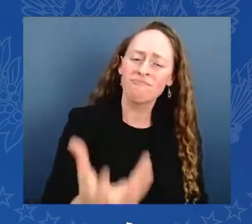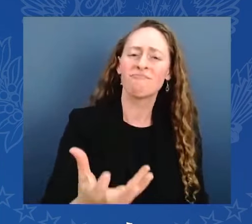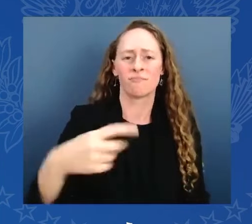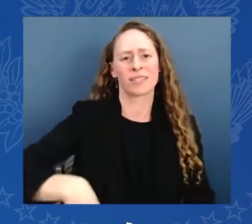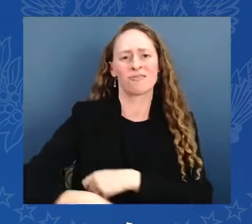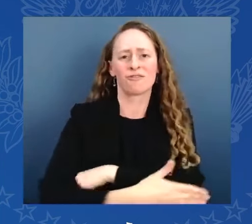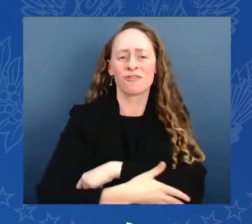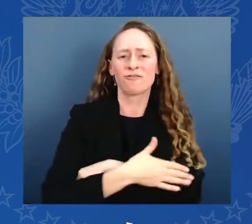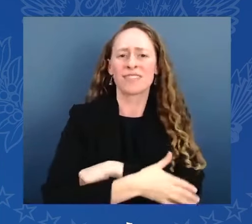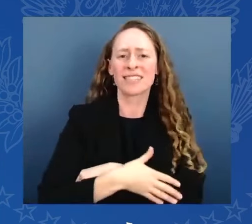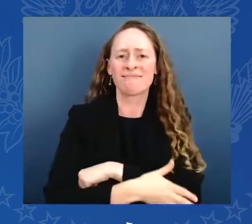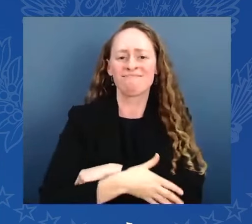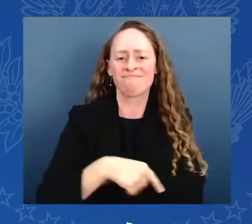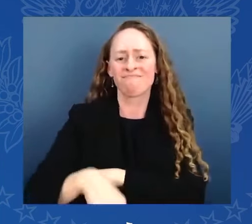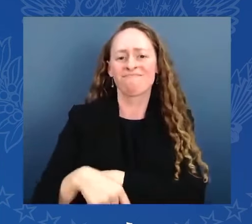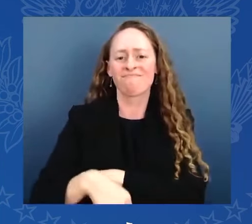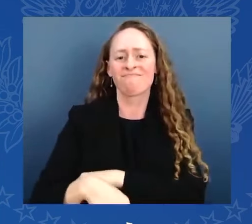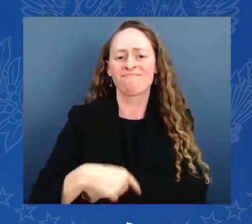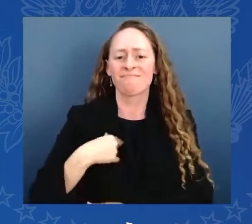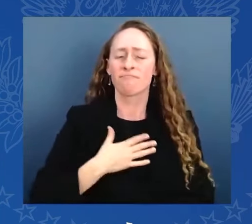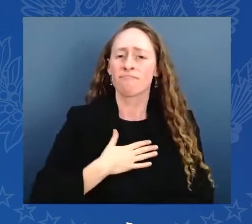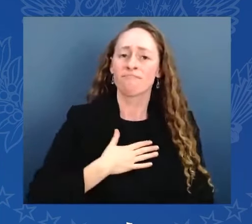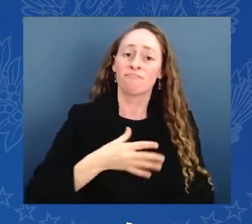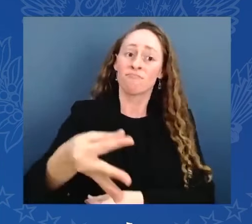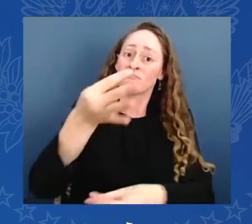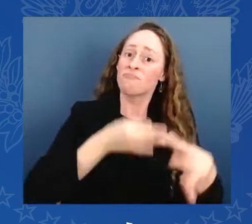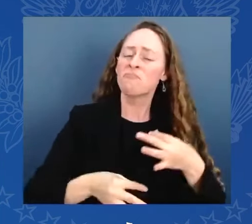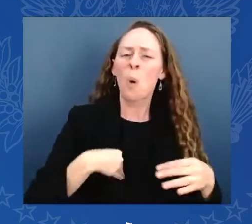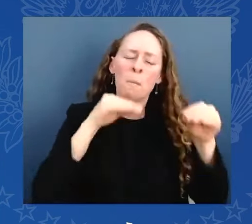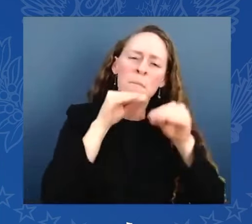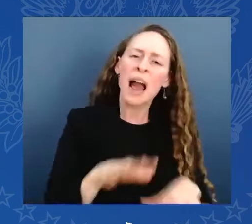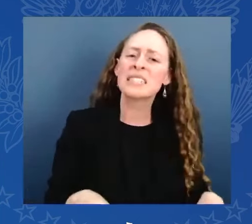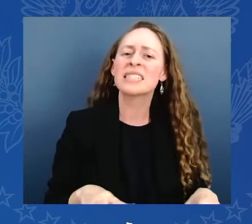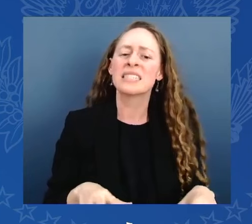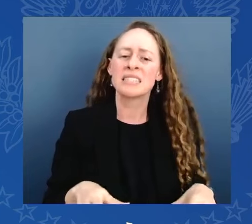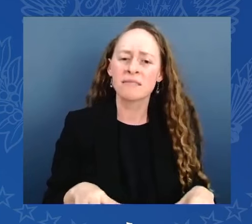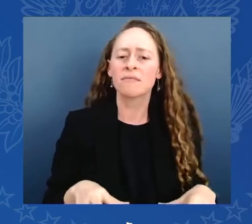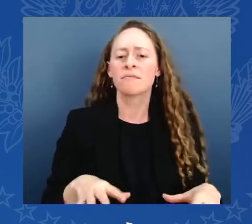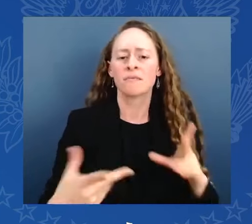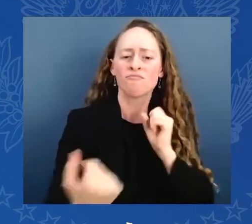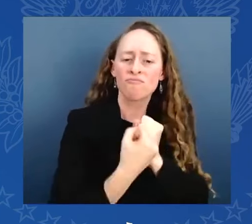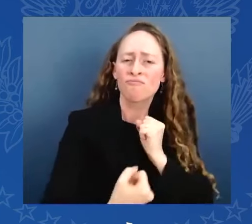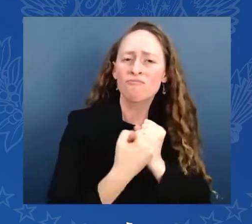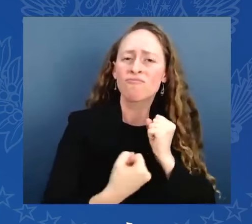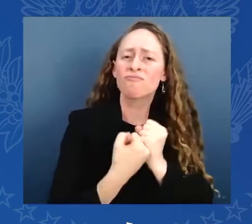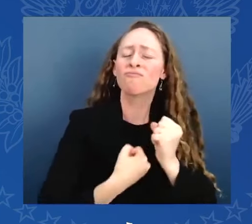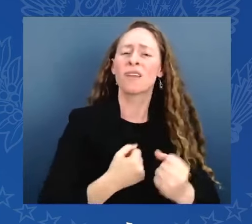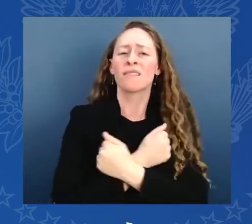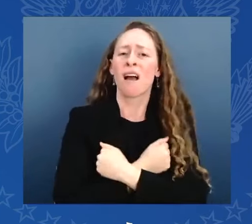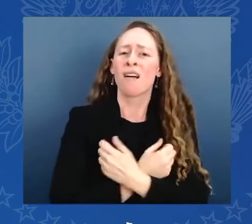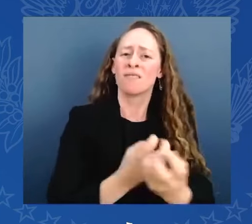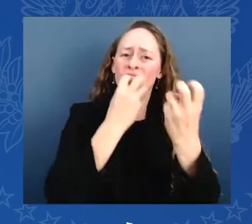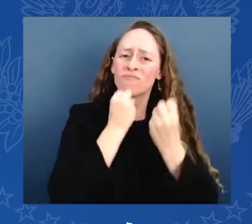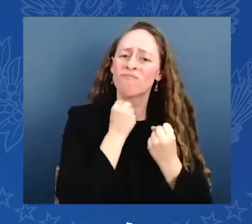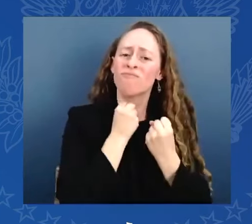return with the love and support of the American people. I hope you have some idea how grateful I am to all of you.